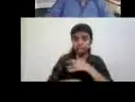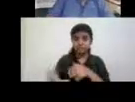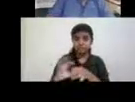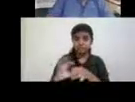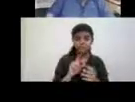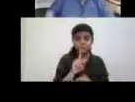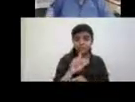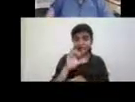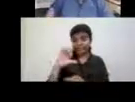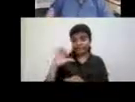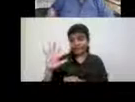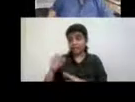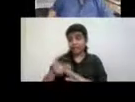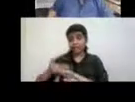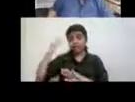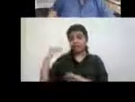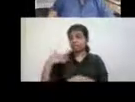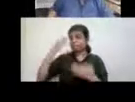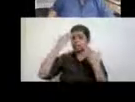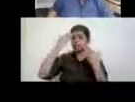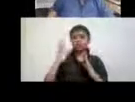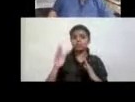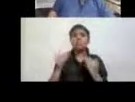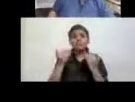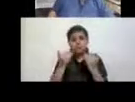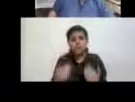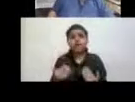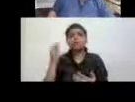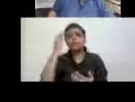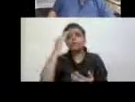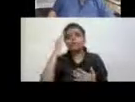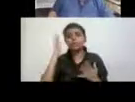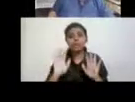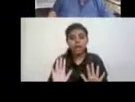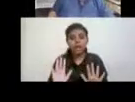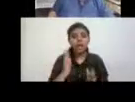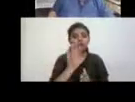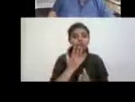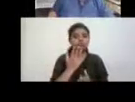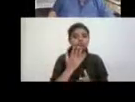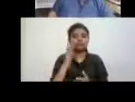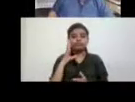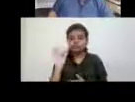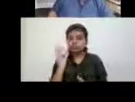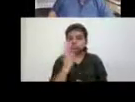of this kind that now could be considered possibly critical disability theory.